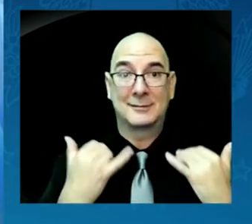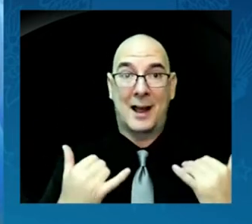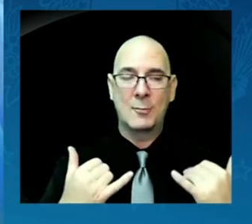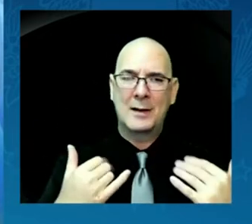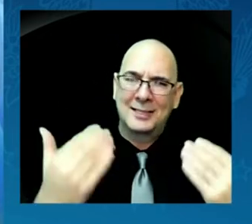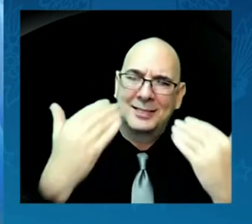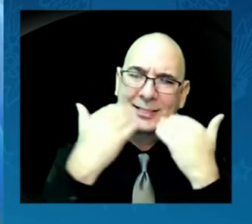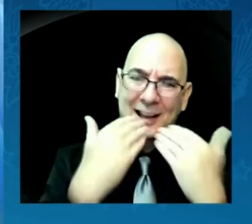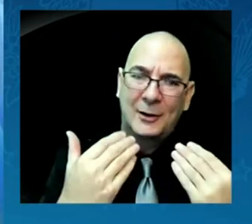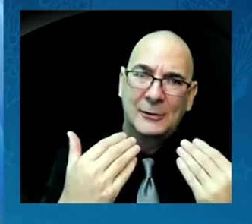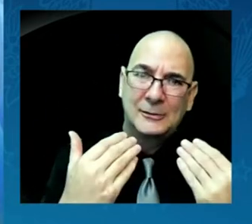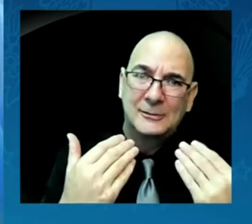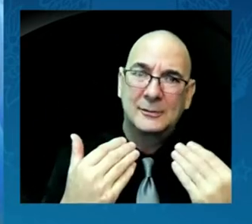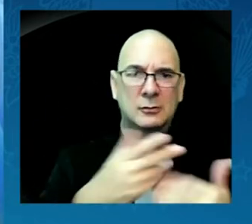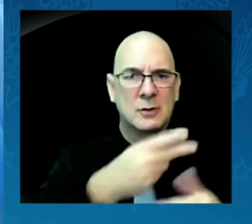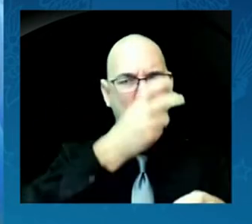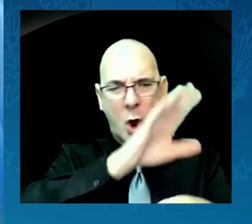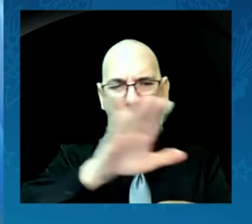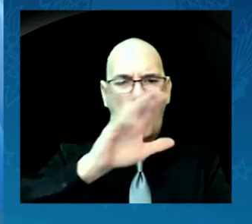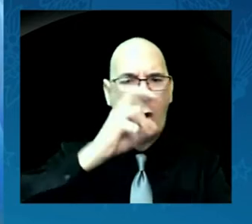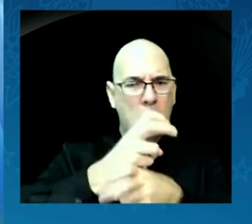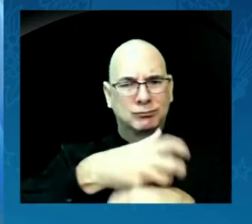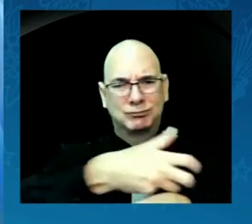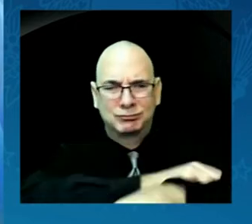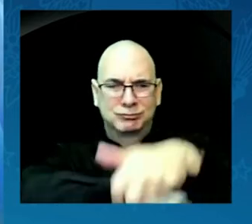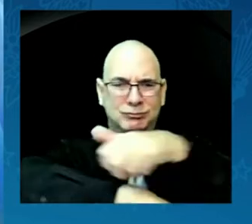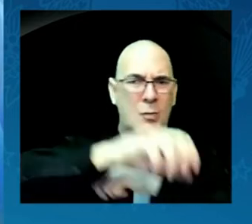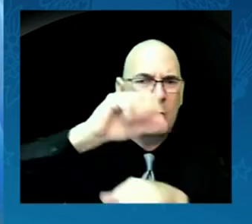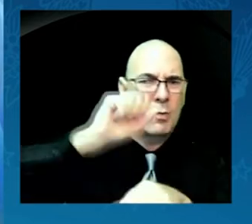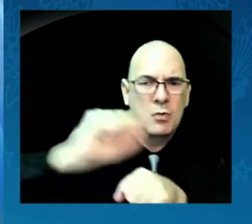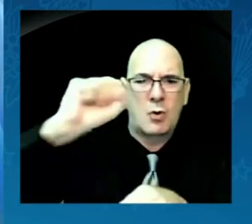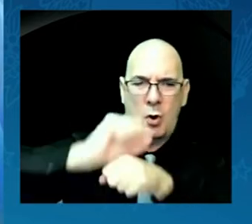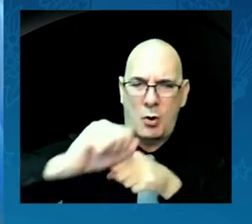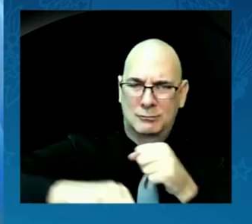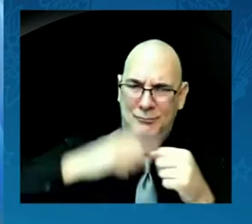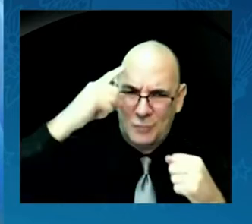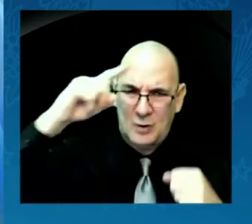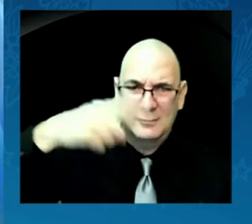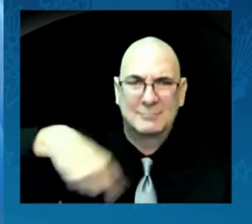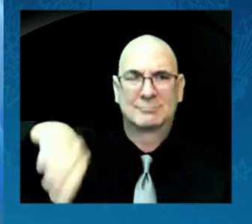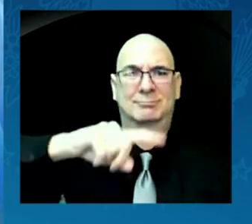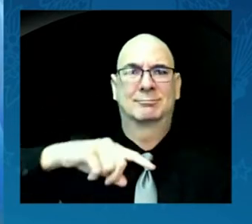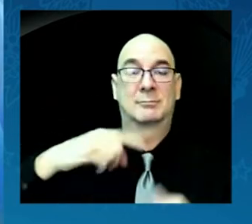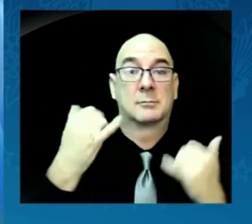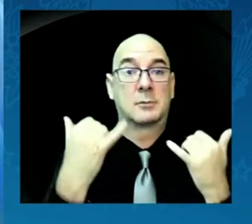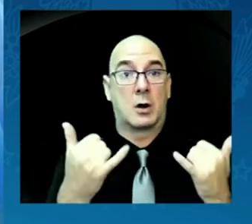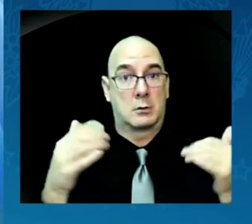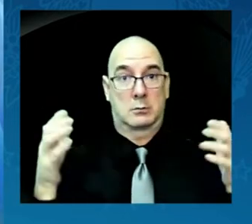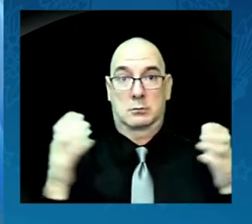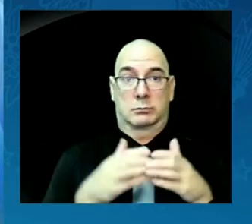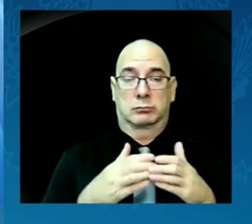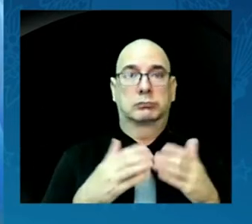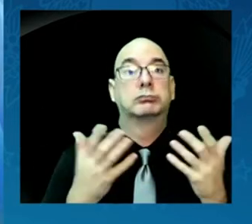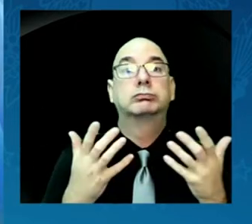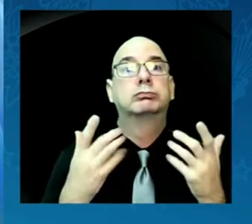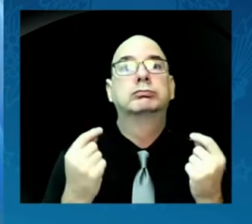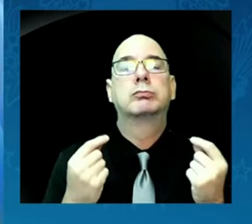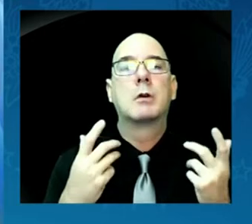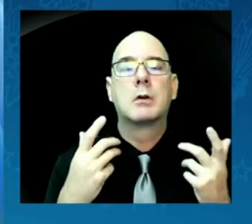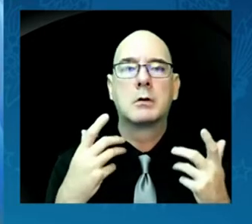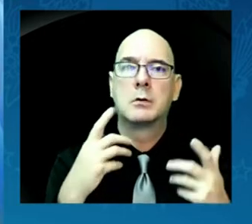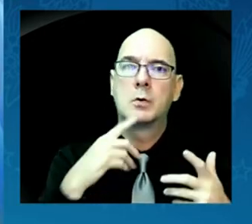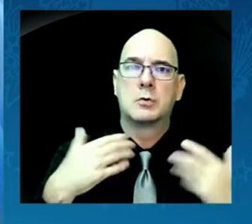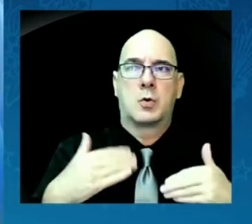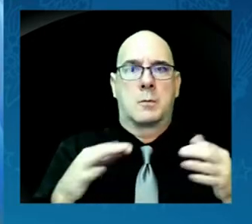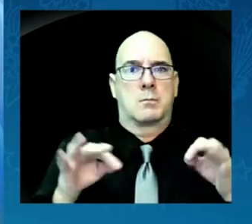over these many years. We are gathered today at a pivotal moment in our shared history. We are